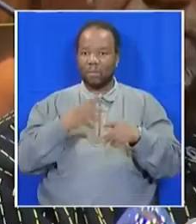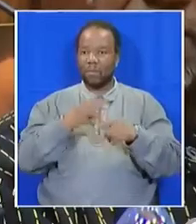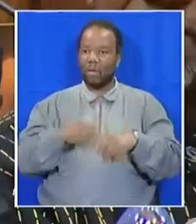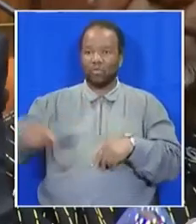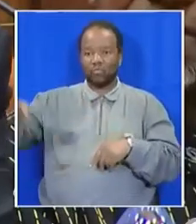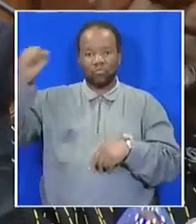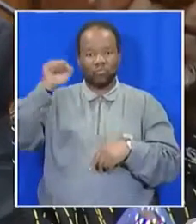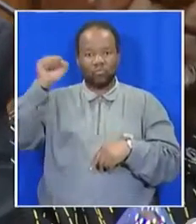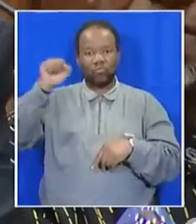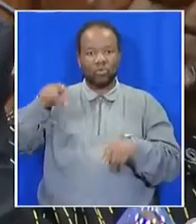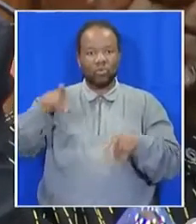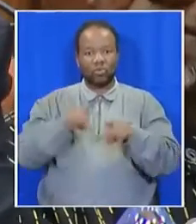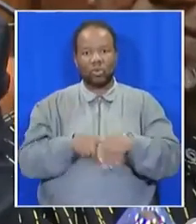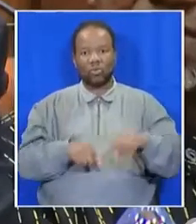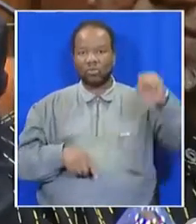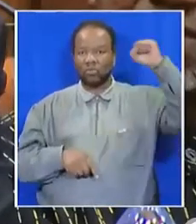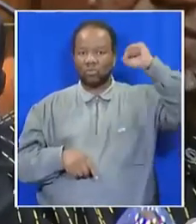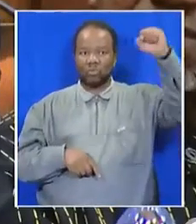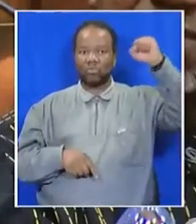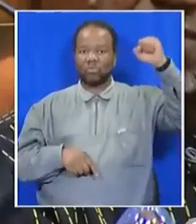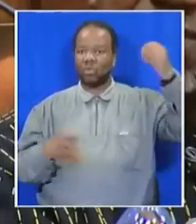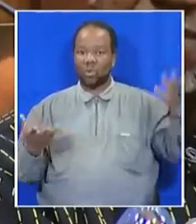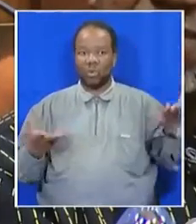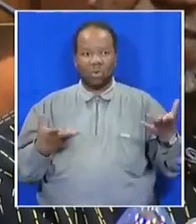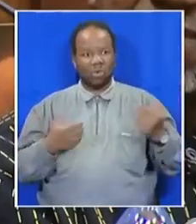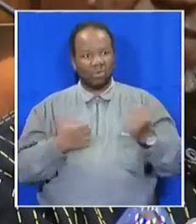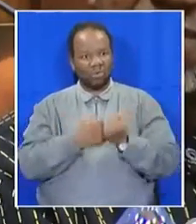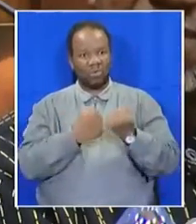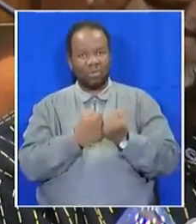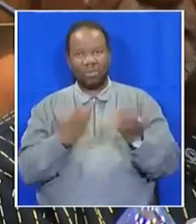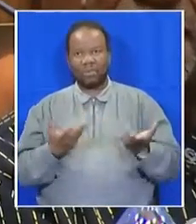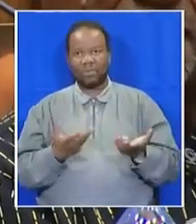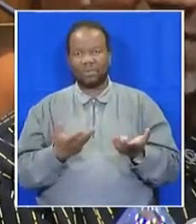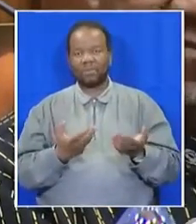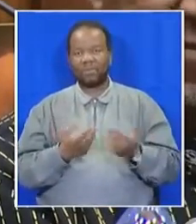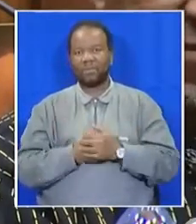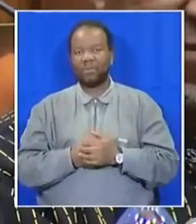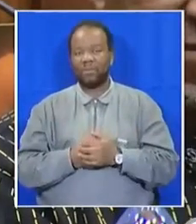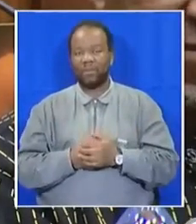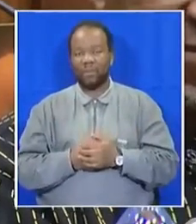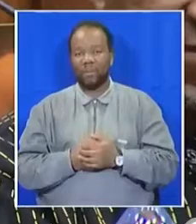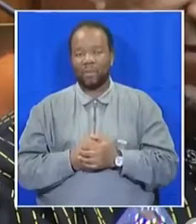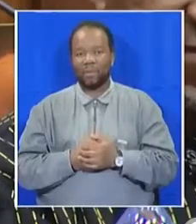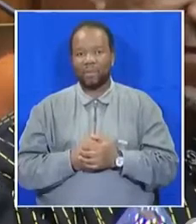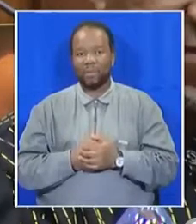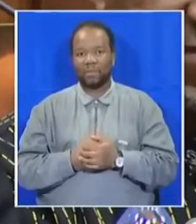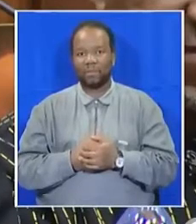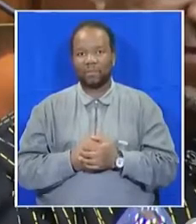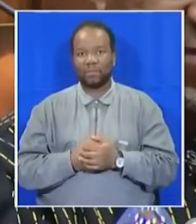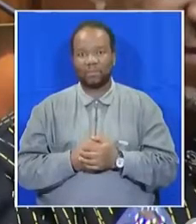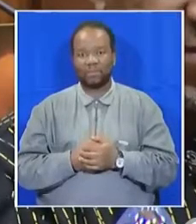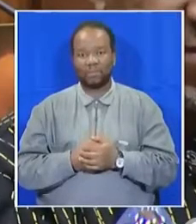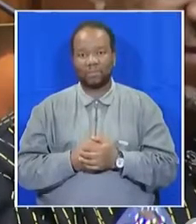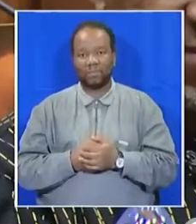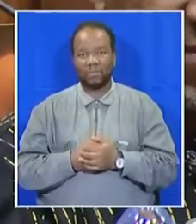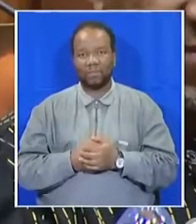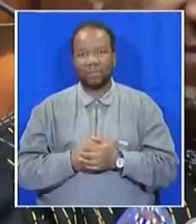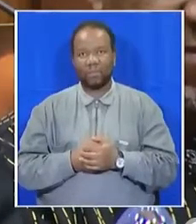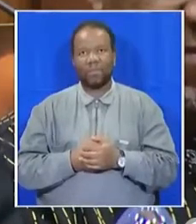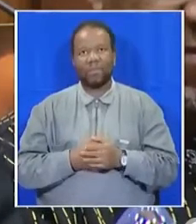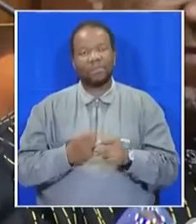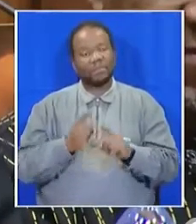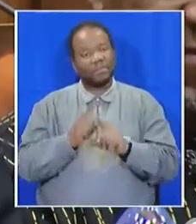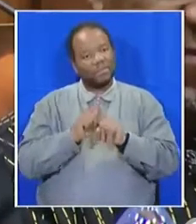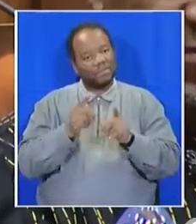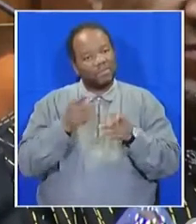Now that is the heart of the matter. The heart of the matter was that there was a critical moment